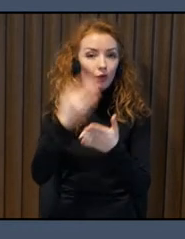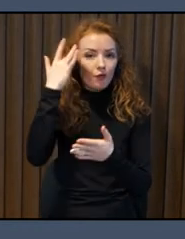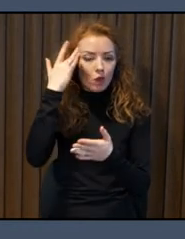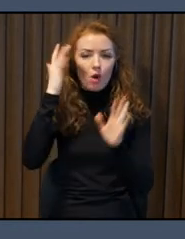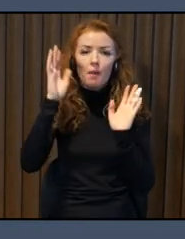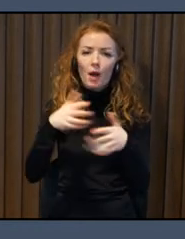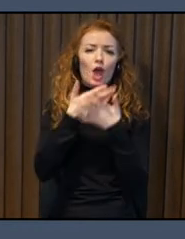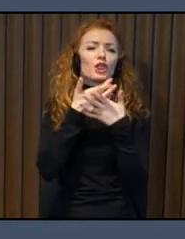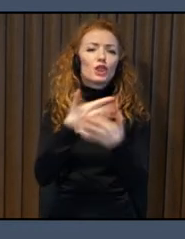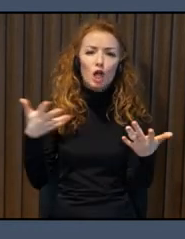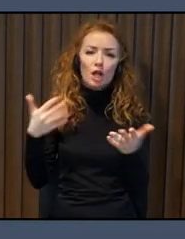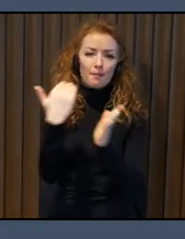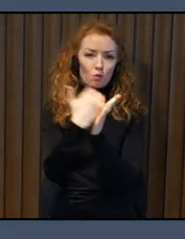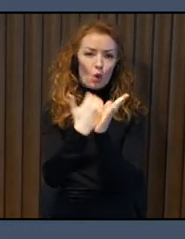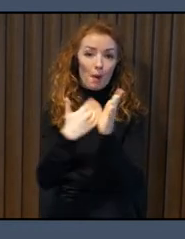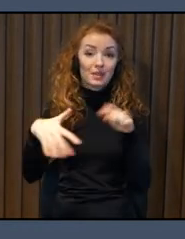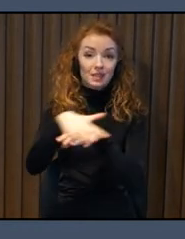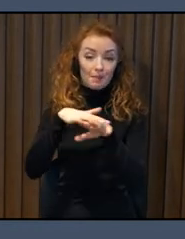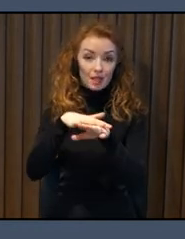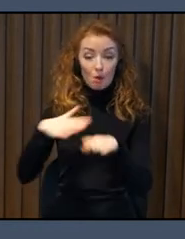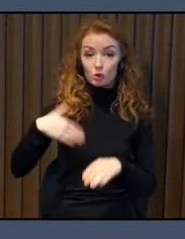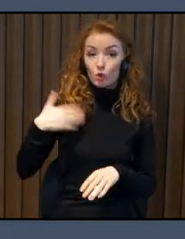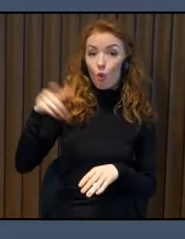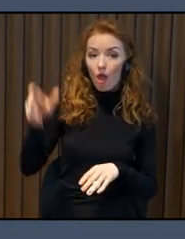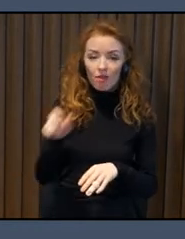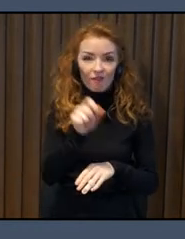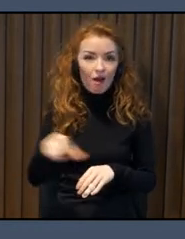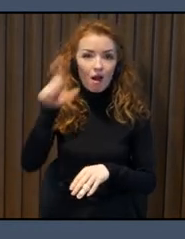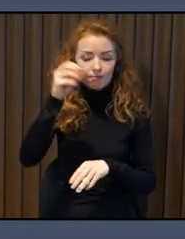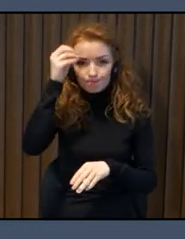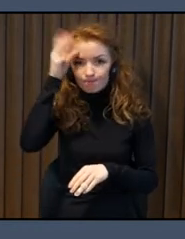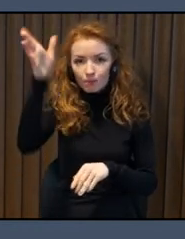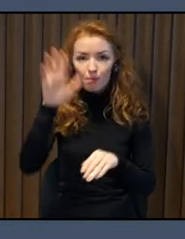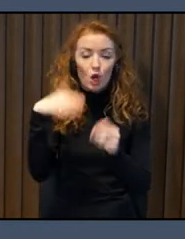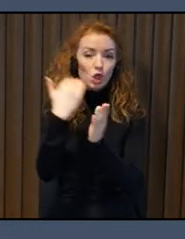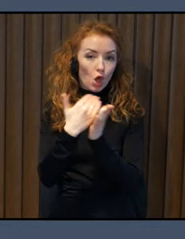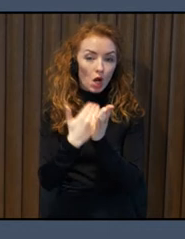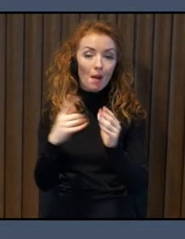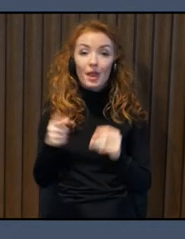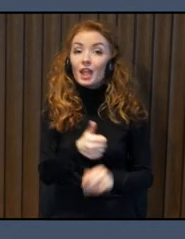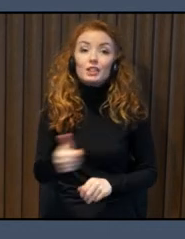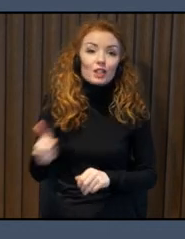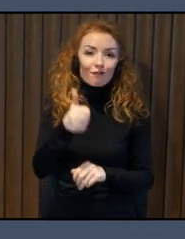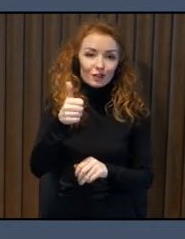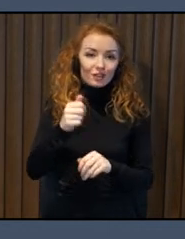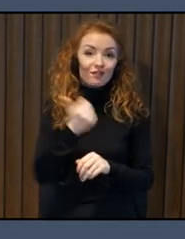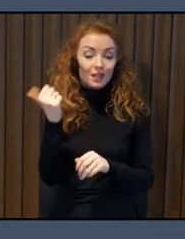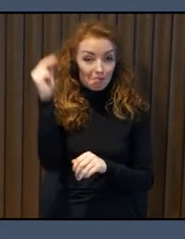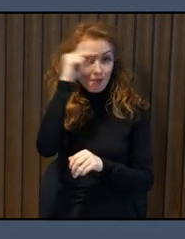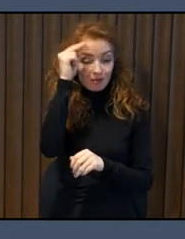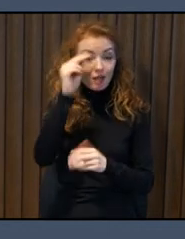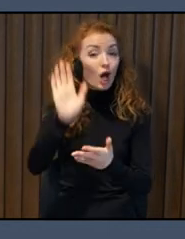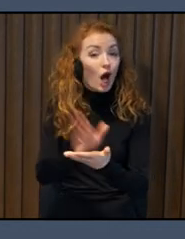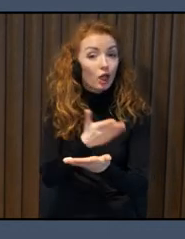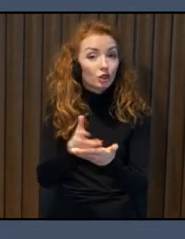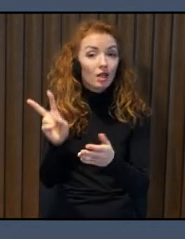project, the students learn more about norms, especially destructive and discriminatory ones. And the students then interpret, question